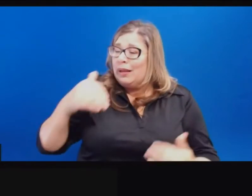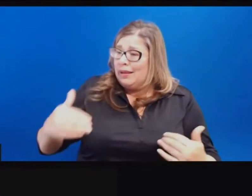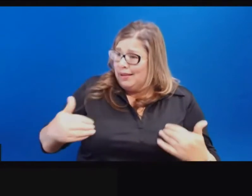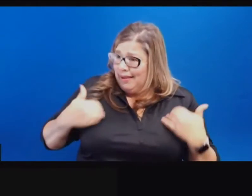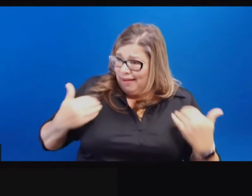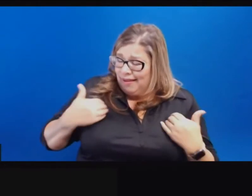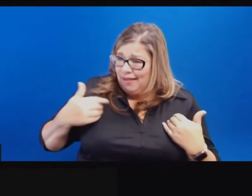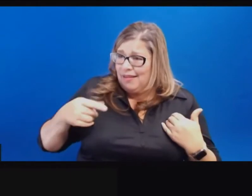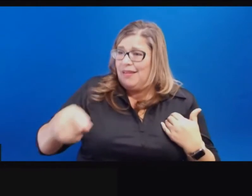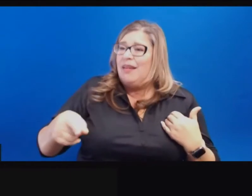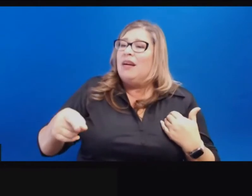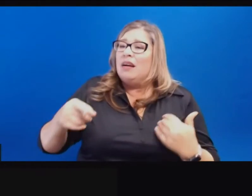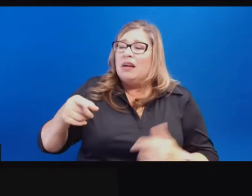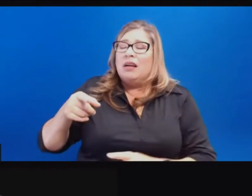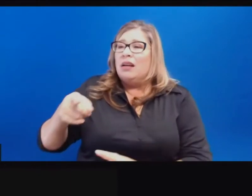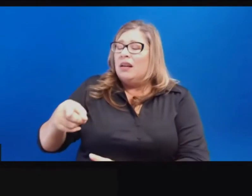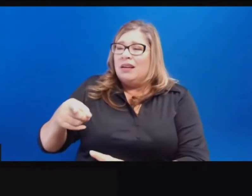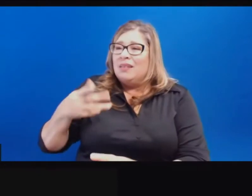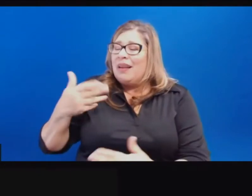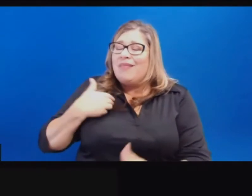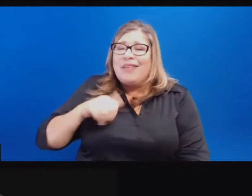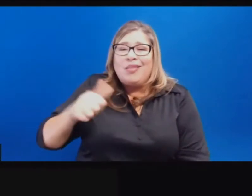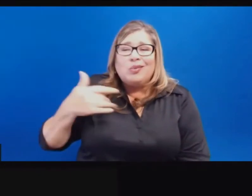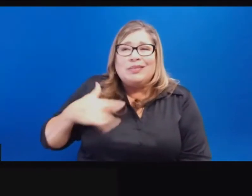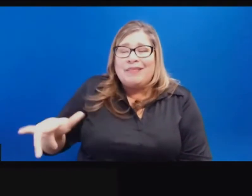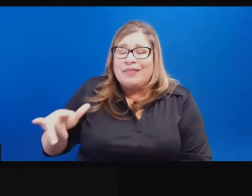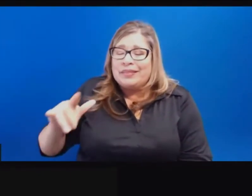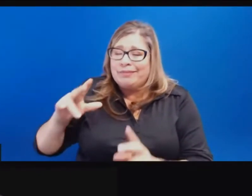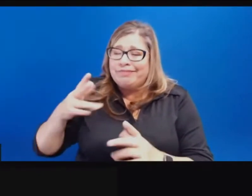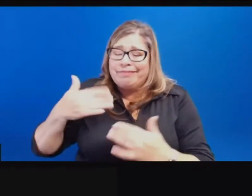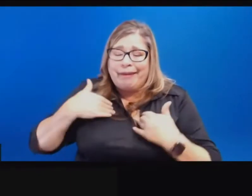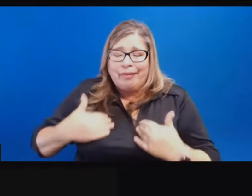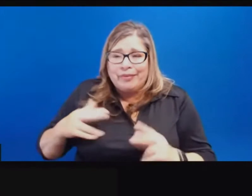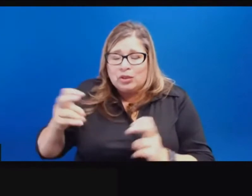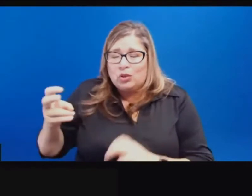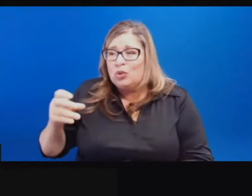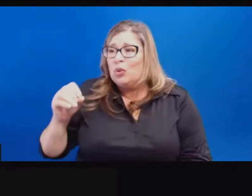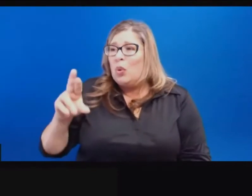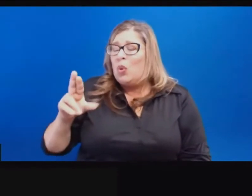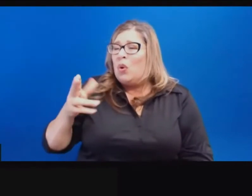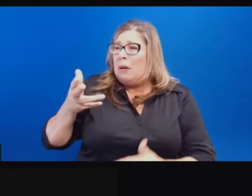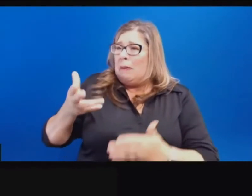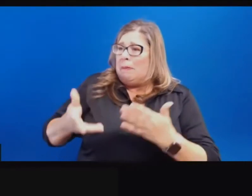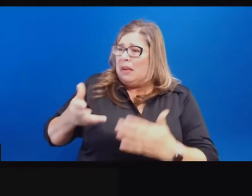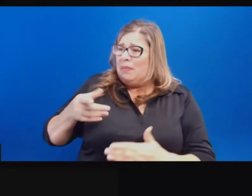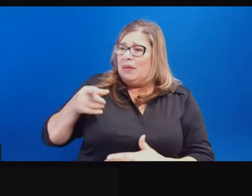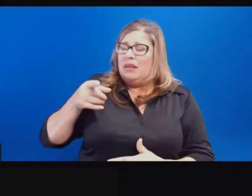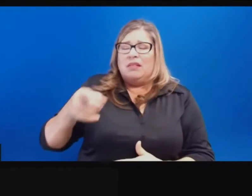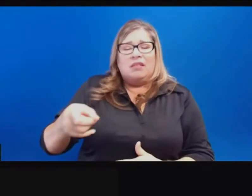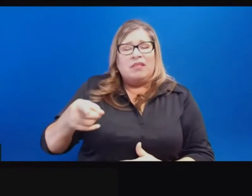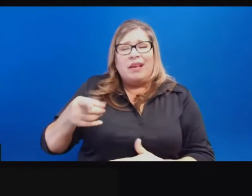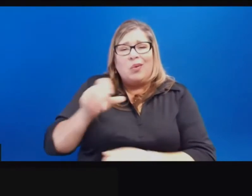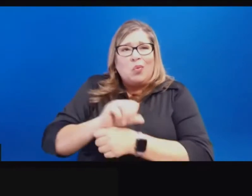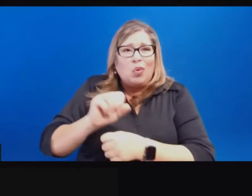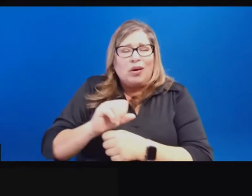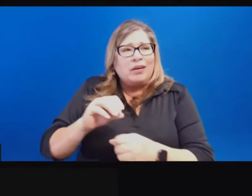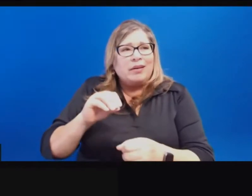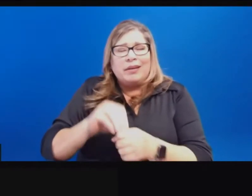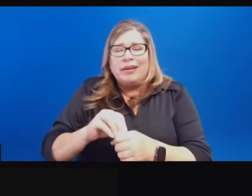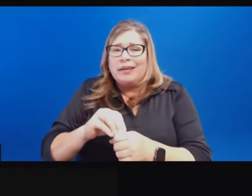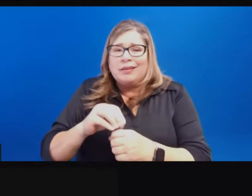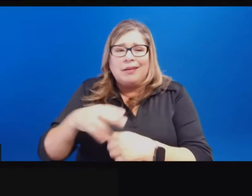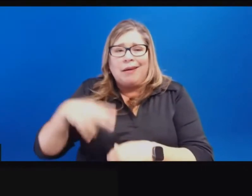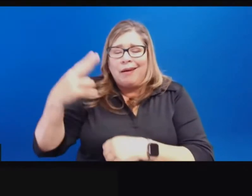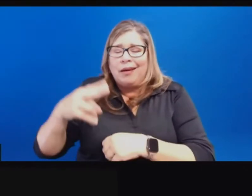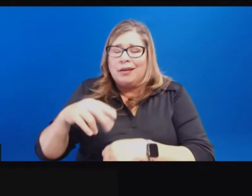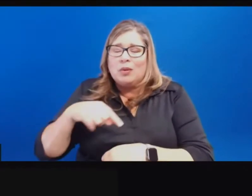vaccinated sooner and now maybe pushed toward the end of the line and had no opportunity to provide feedback on this. and second, we're getting some tips from